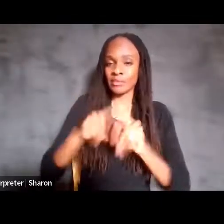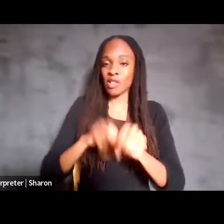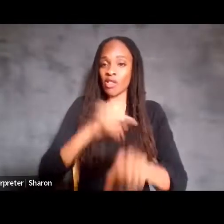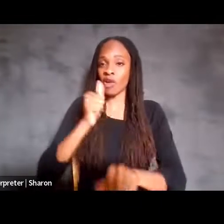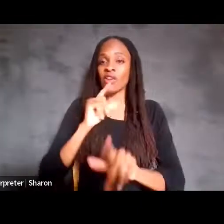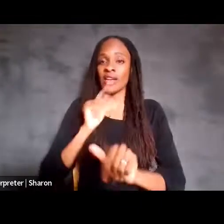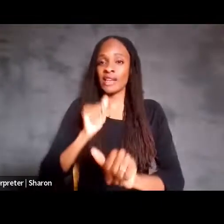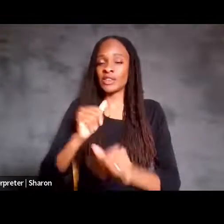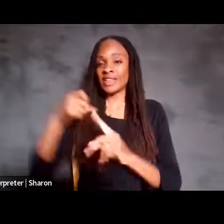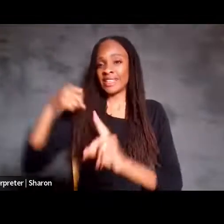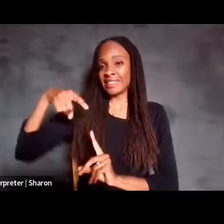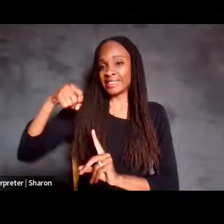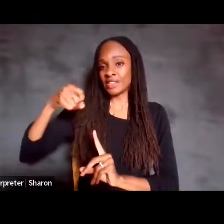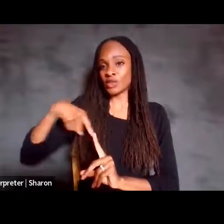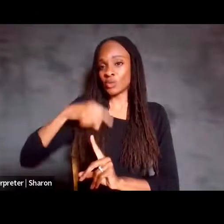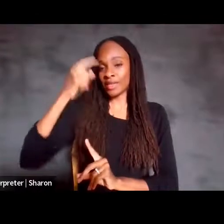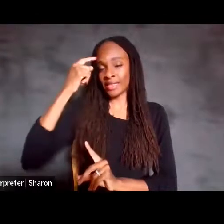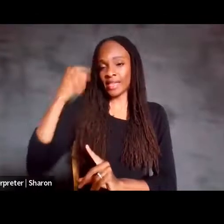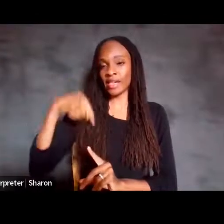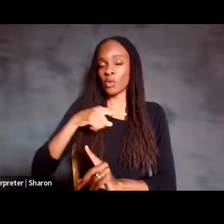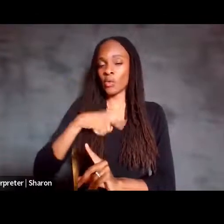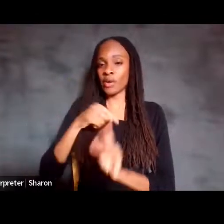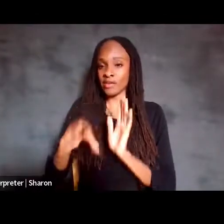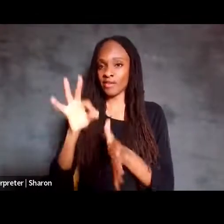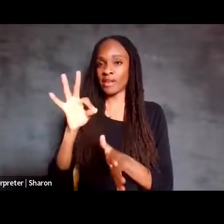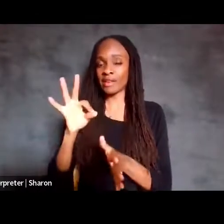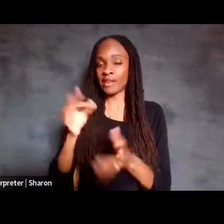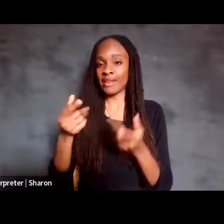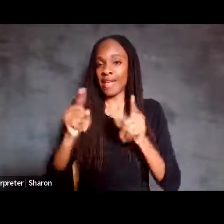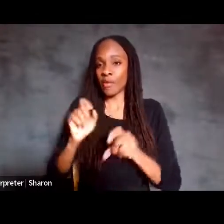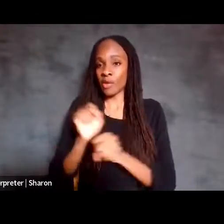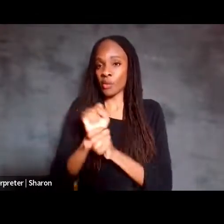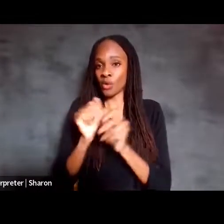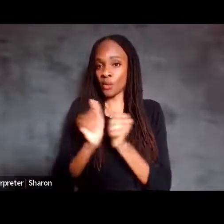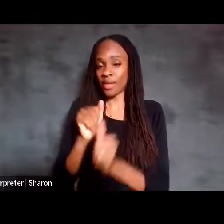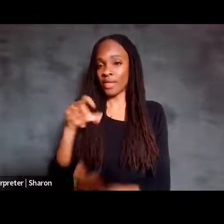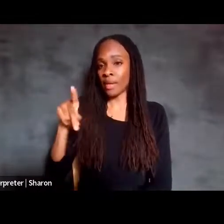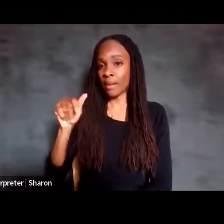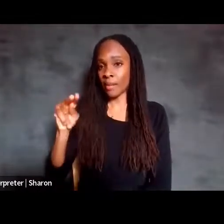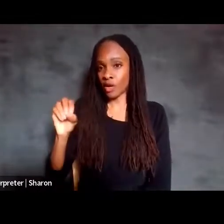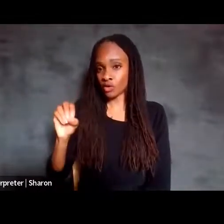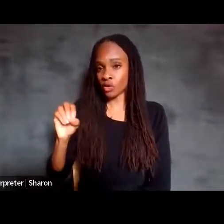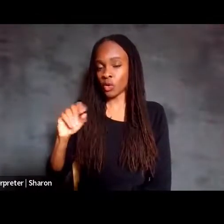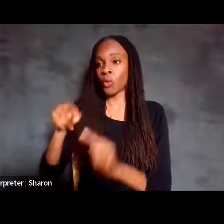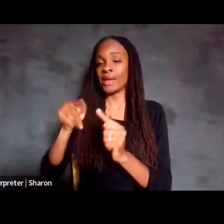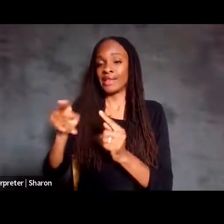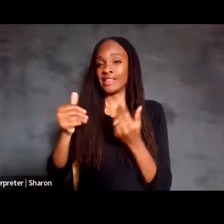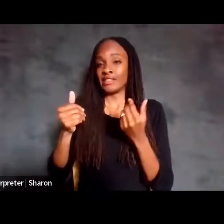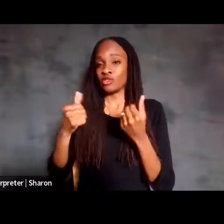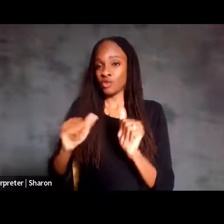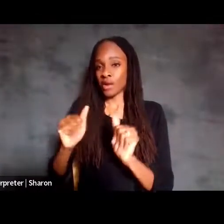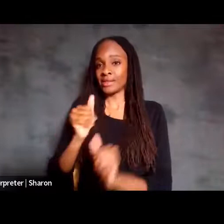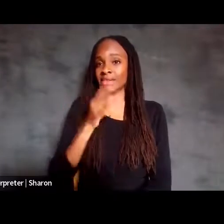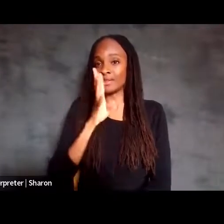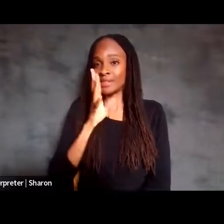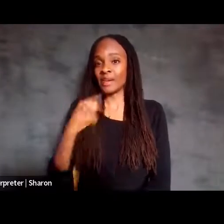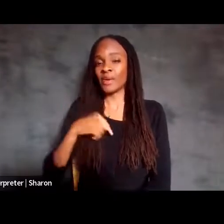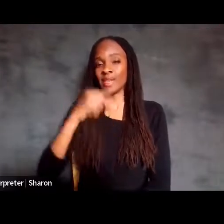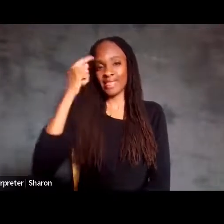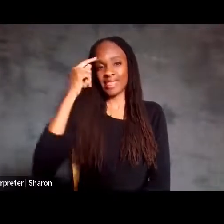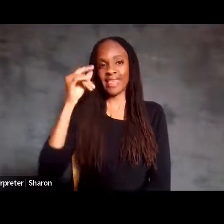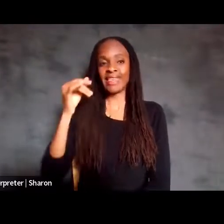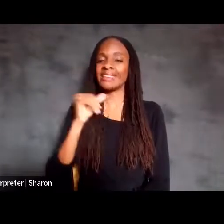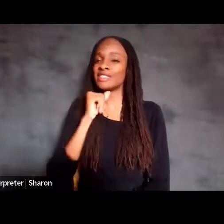we think we're tapping into when we work with Pancho and when he tries to speak. We think that these are not